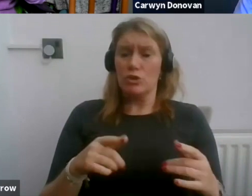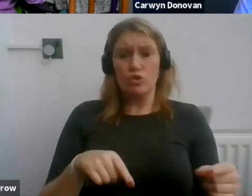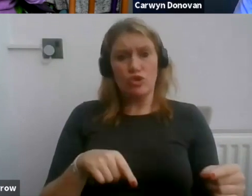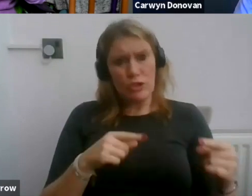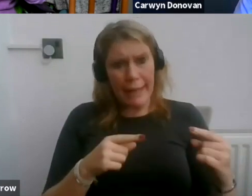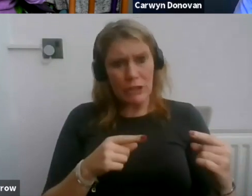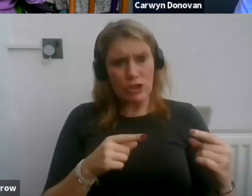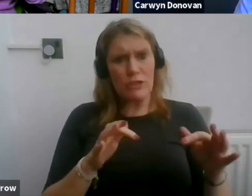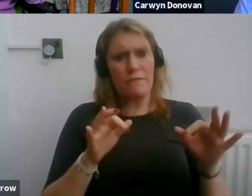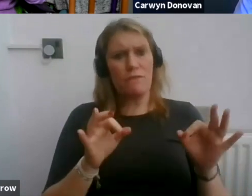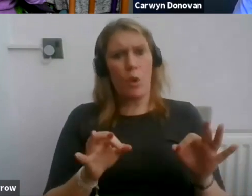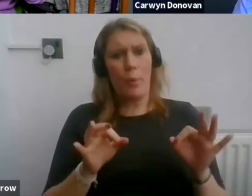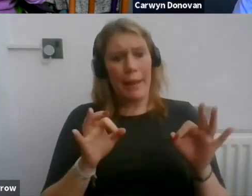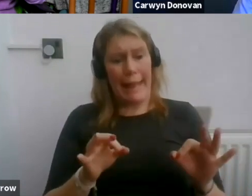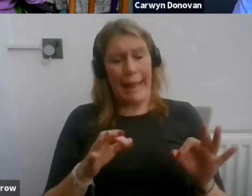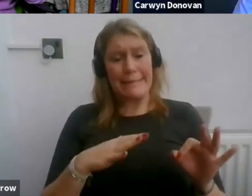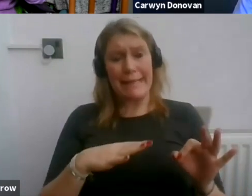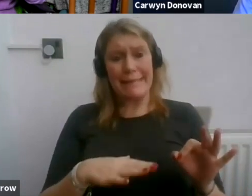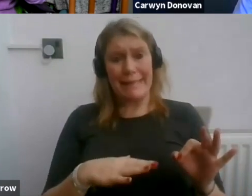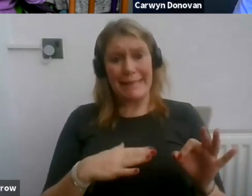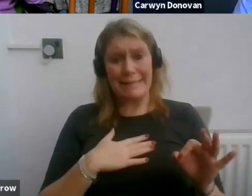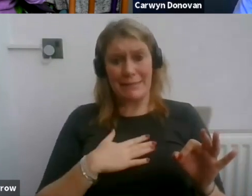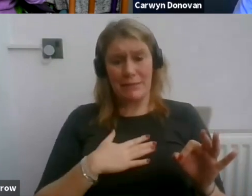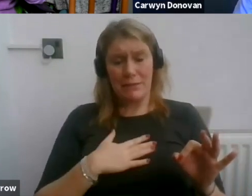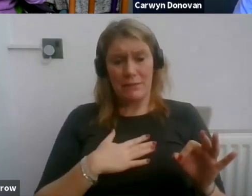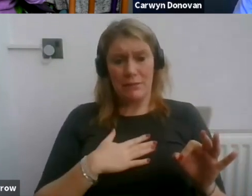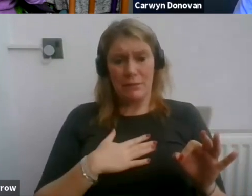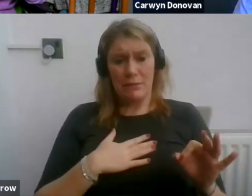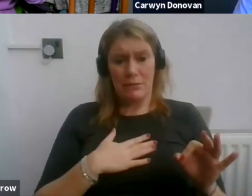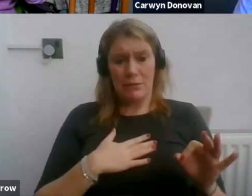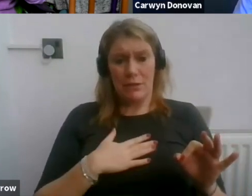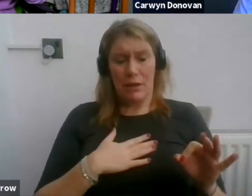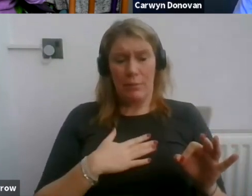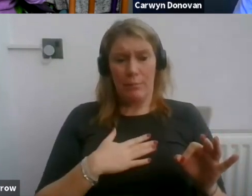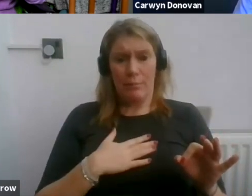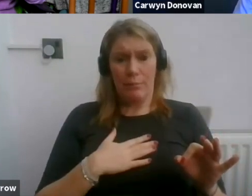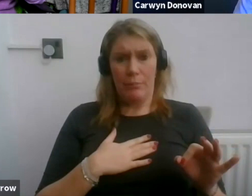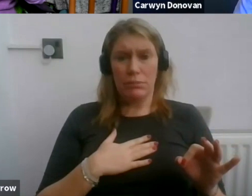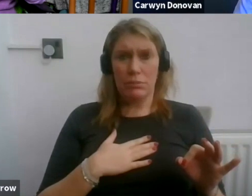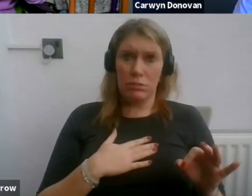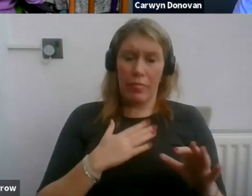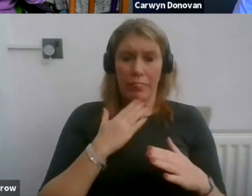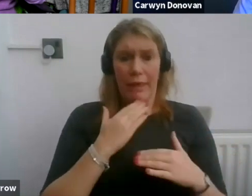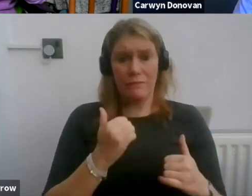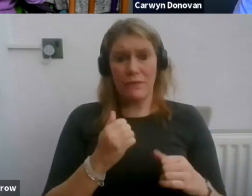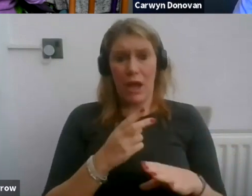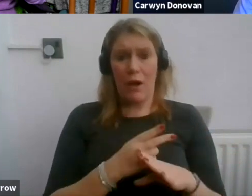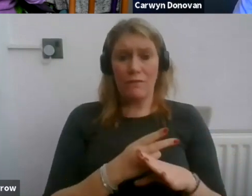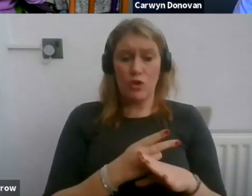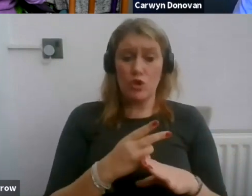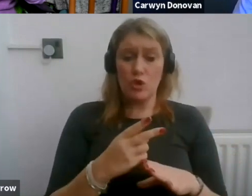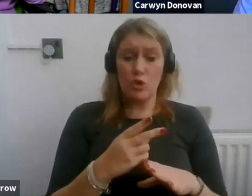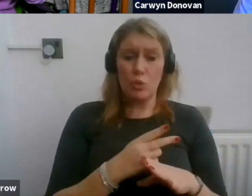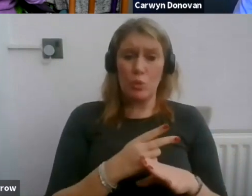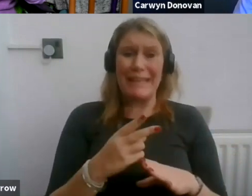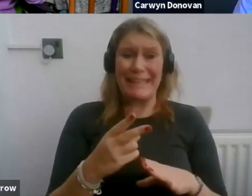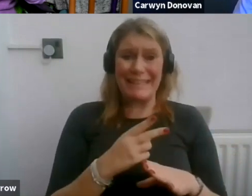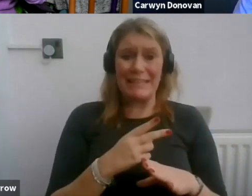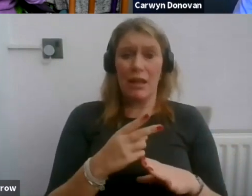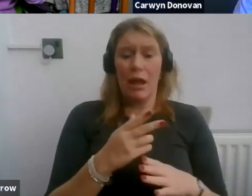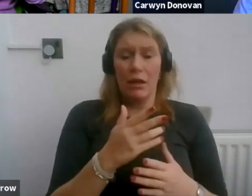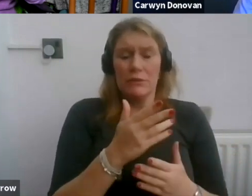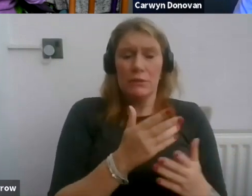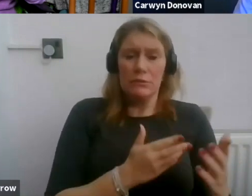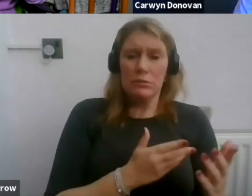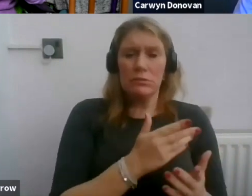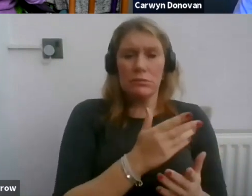formally as I need to. Now, thankfully, after a couple of weeks of to-ing and fro-ing, the company did come back to me